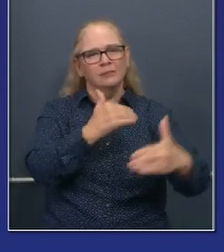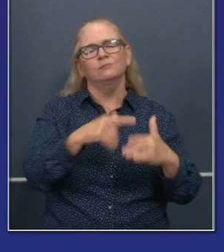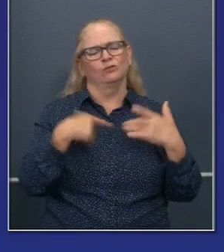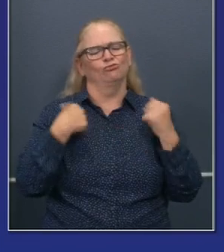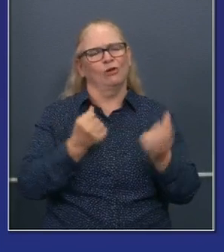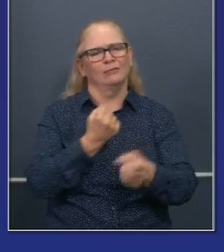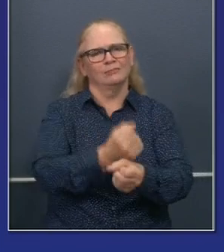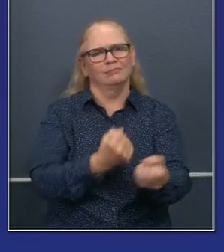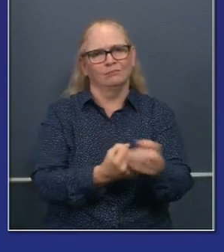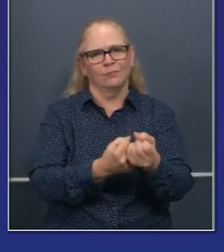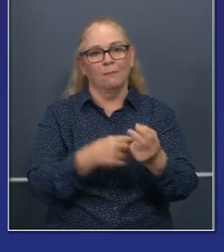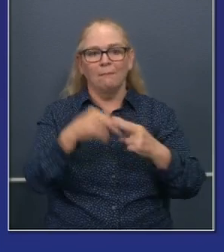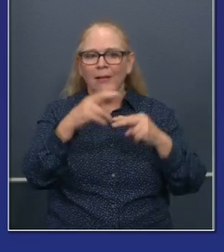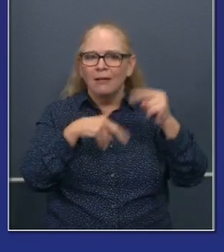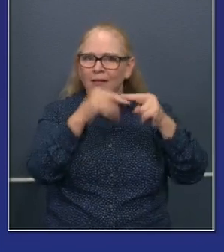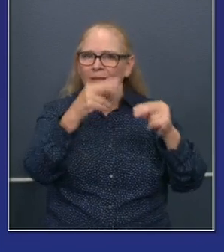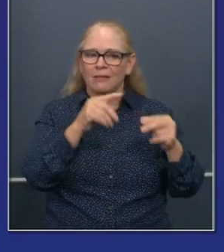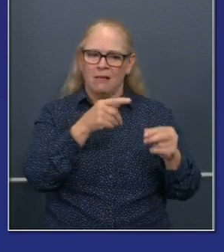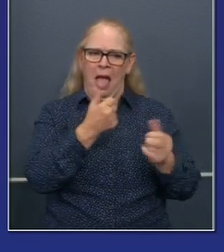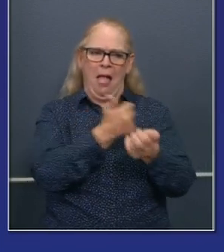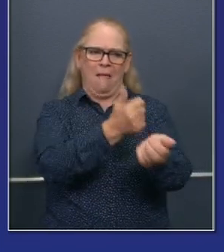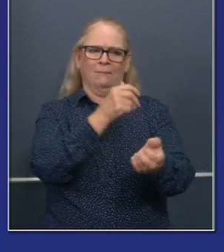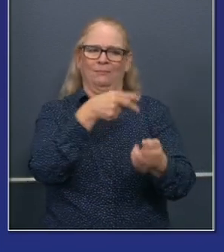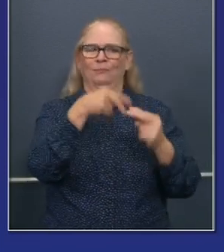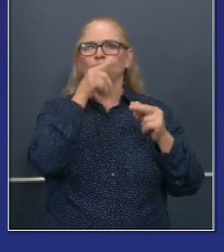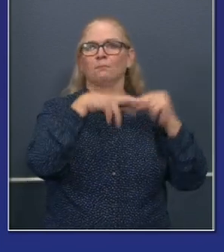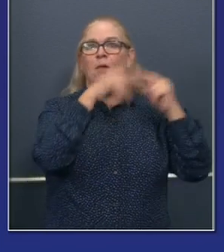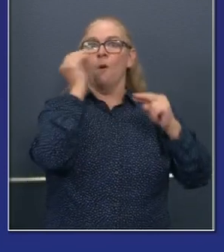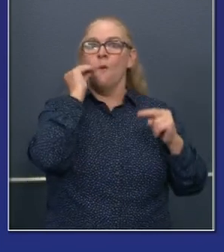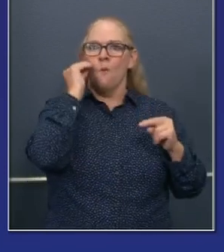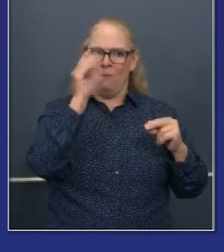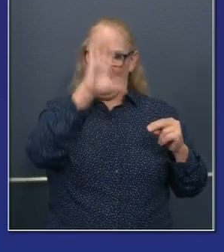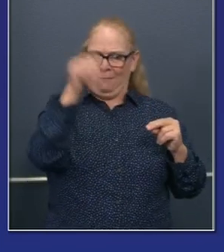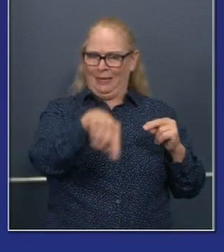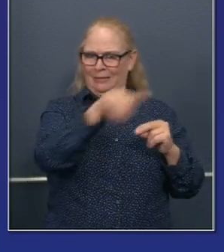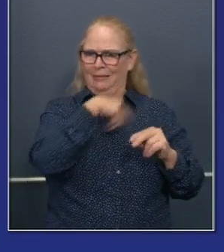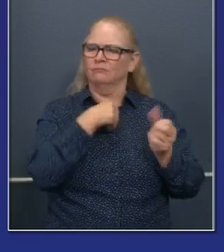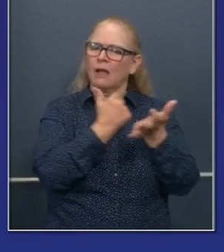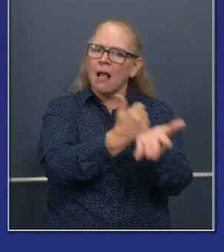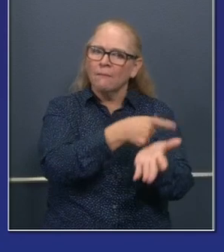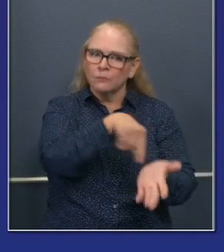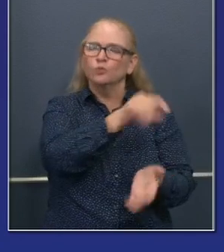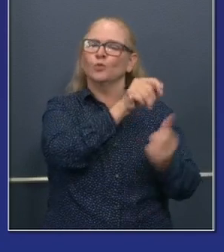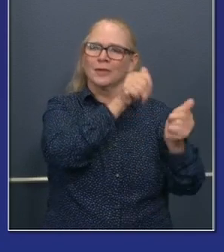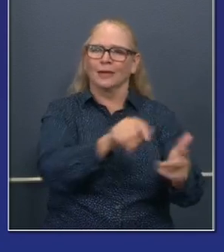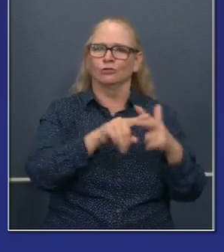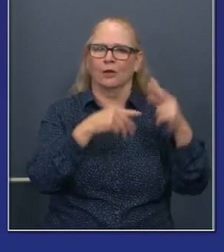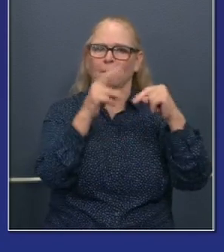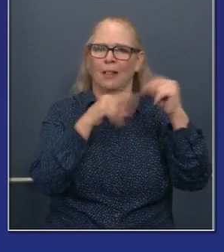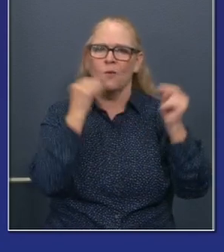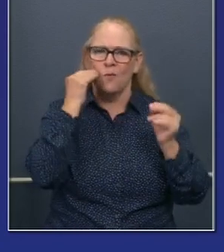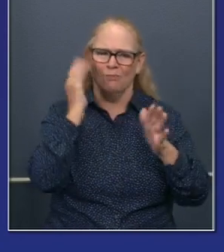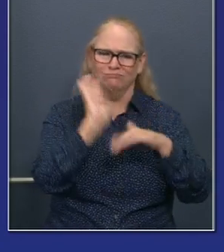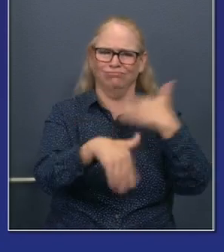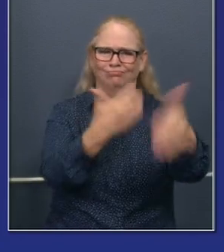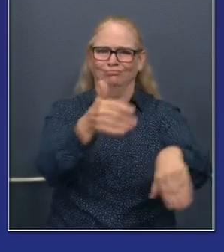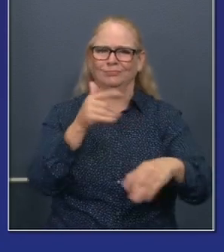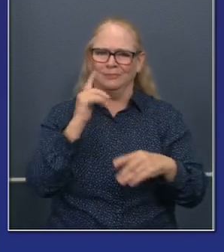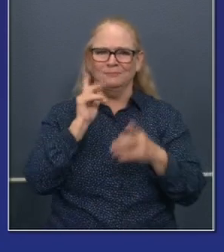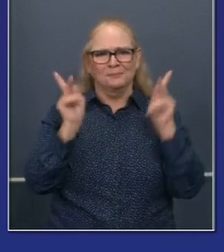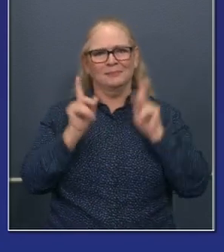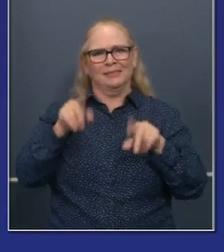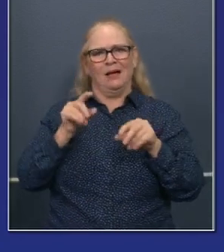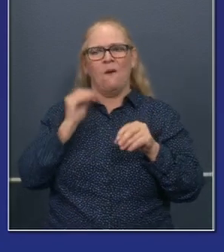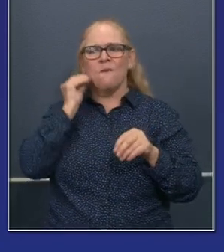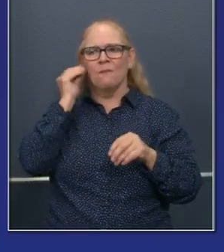obligation, but also I would argue an ethical one in the context of how housing prices have ravaged the economy in the state